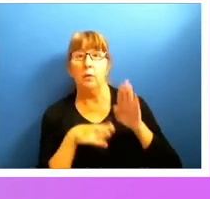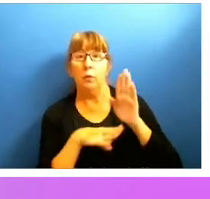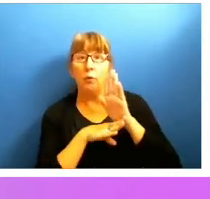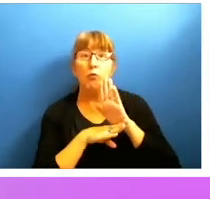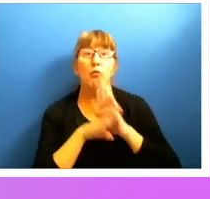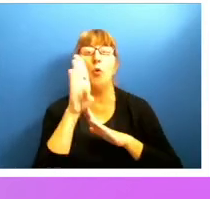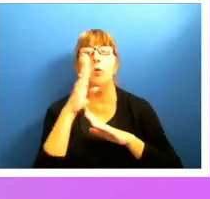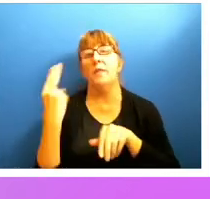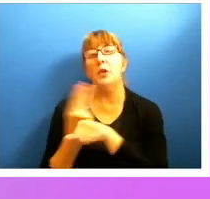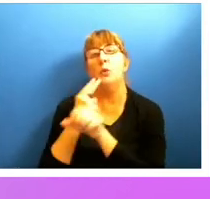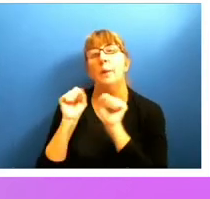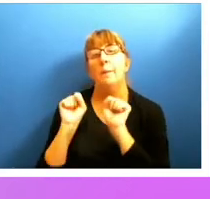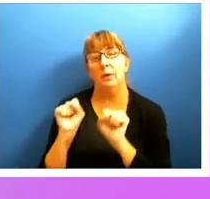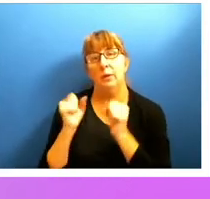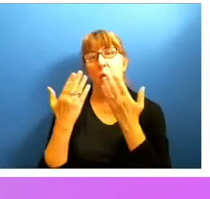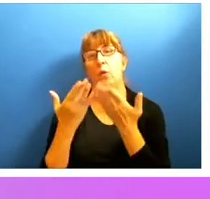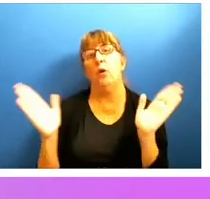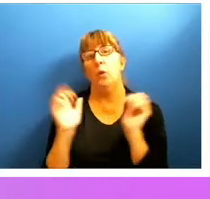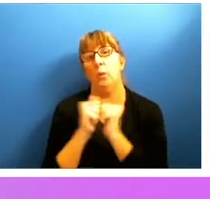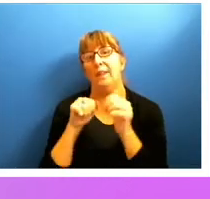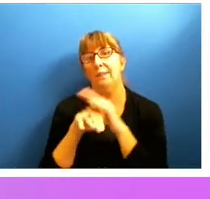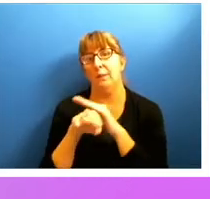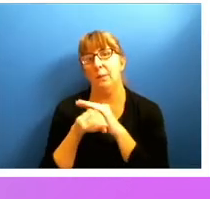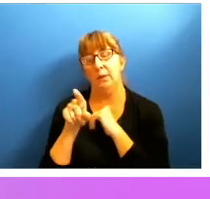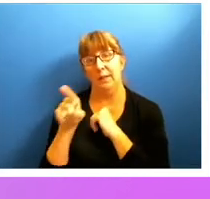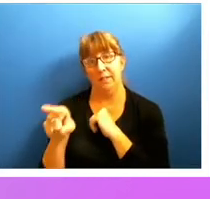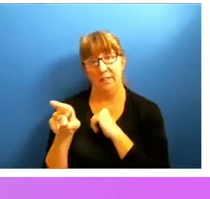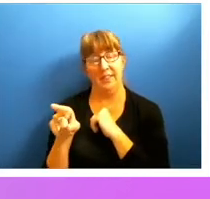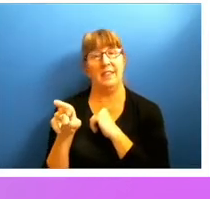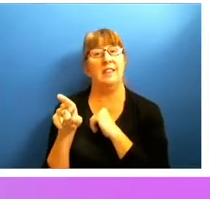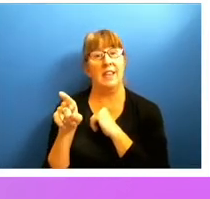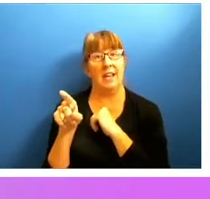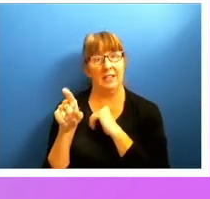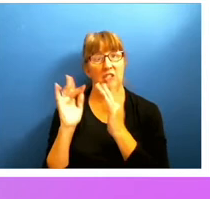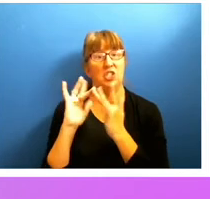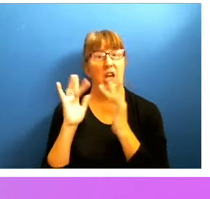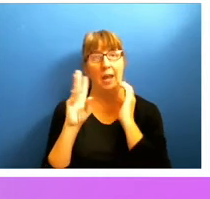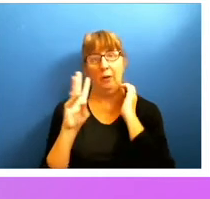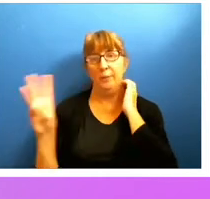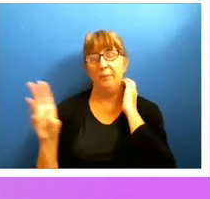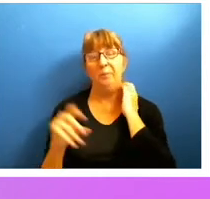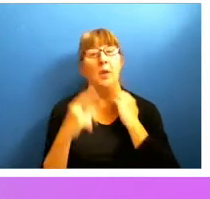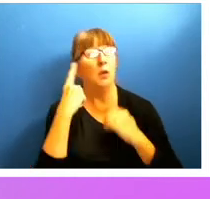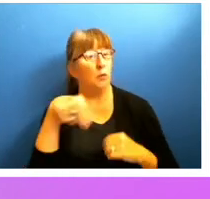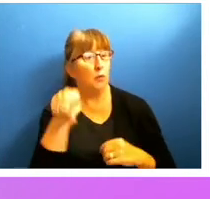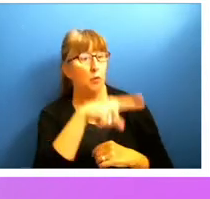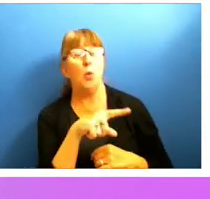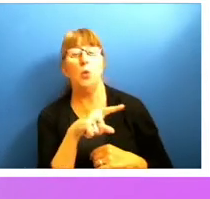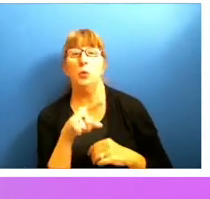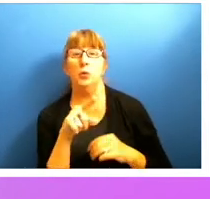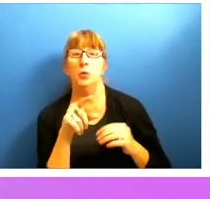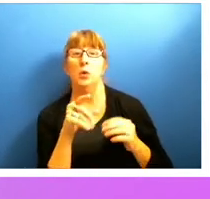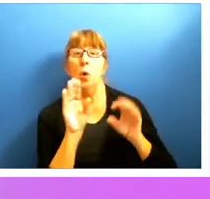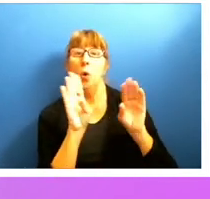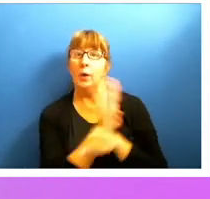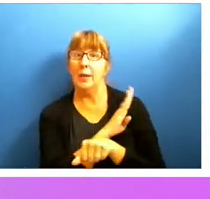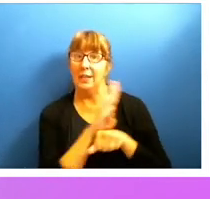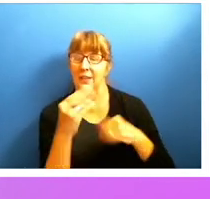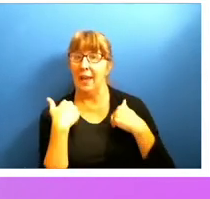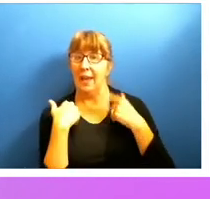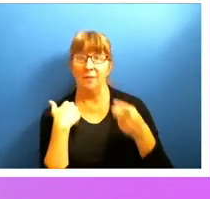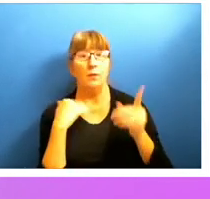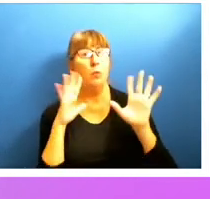the usability overall or the accessibility of the channel. So for, again, those organizations that have this, this is an outstanding way